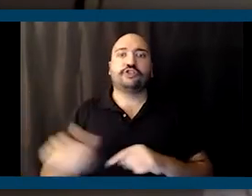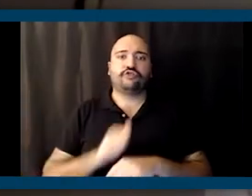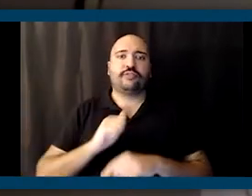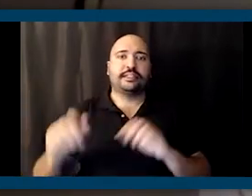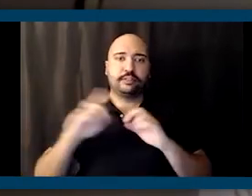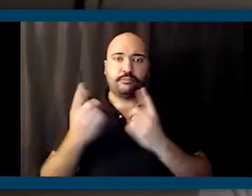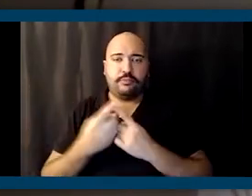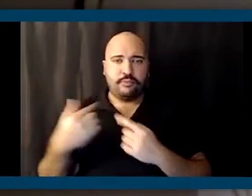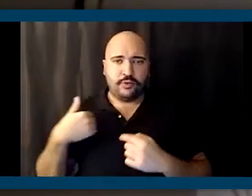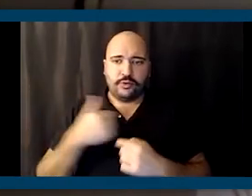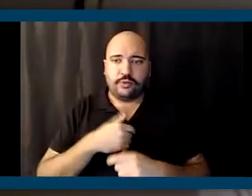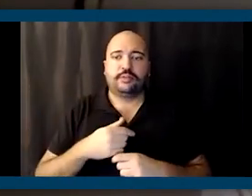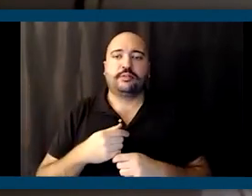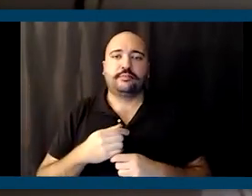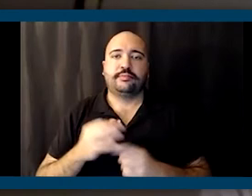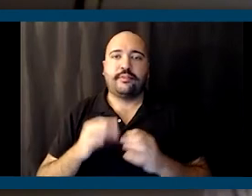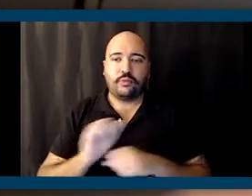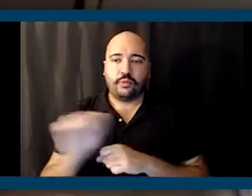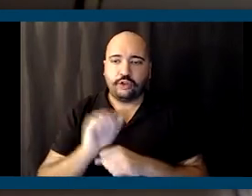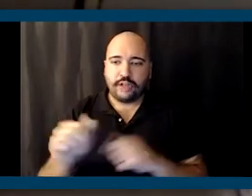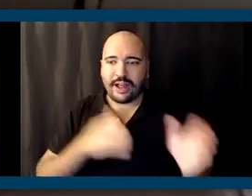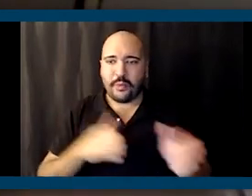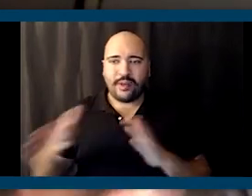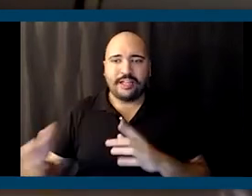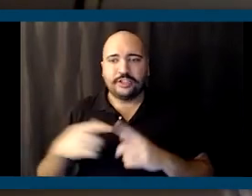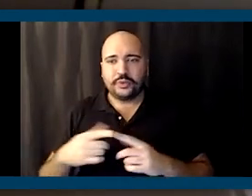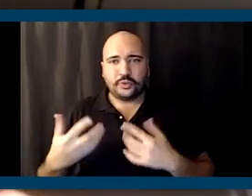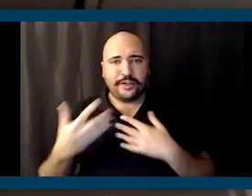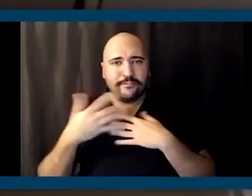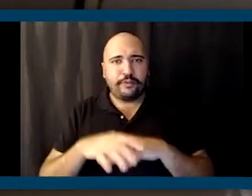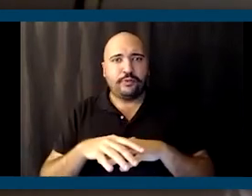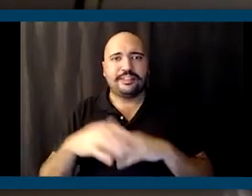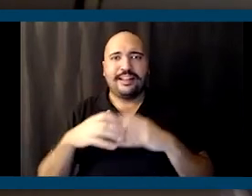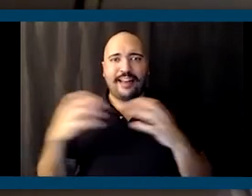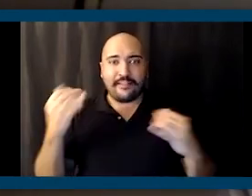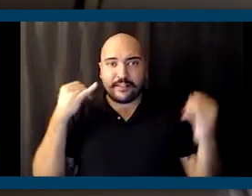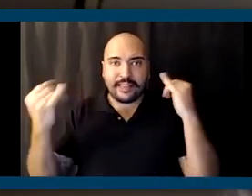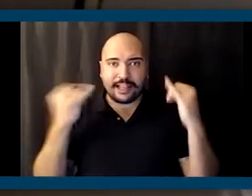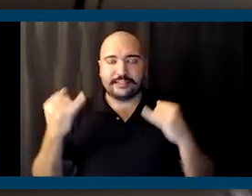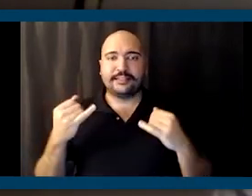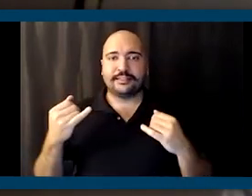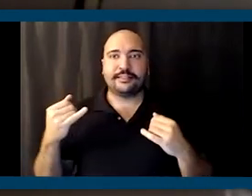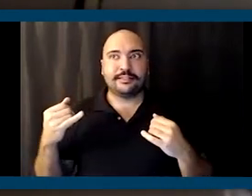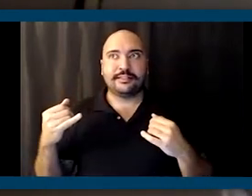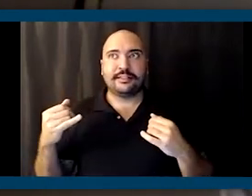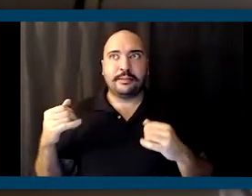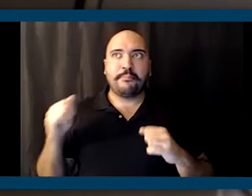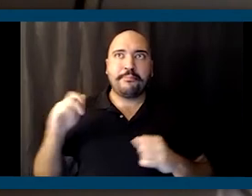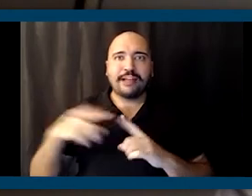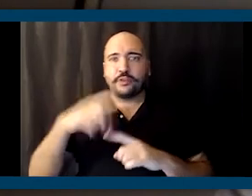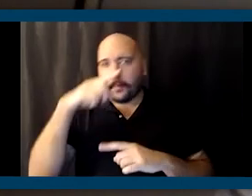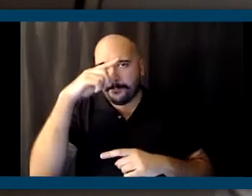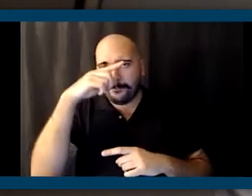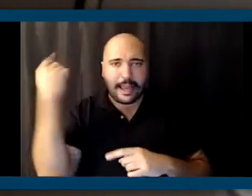we're definitely working to find ways to infuse a lot of the ideas, um, that the black power movement,